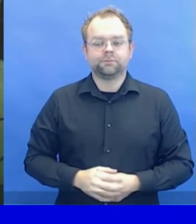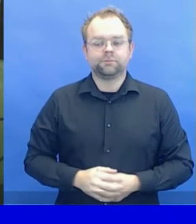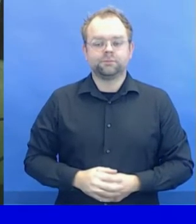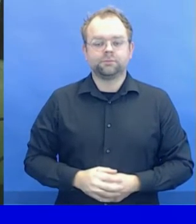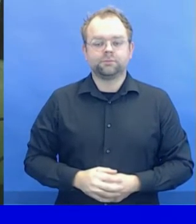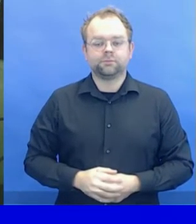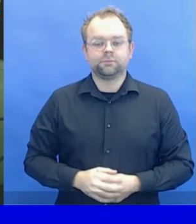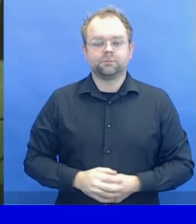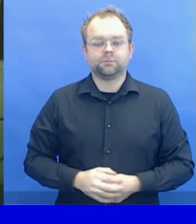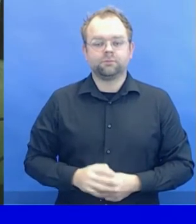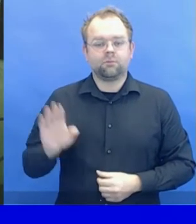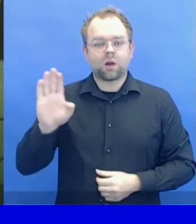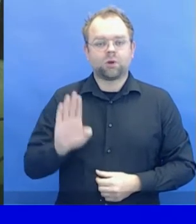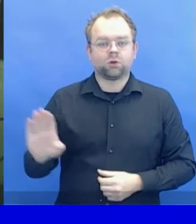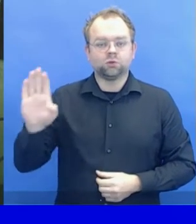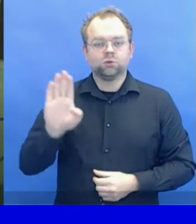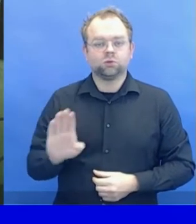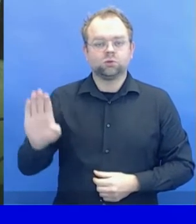Belarus,